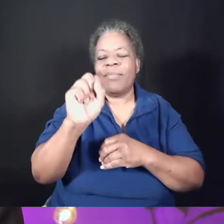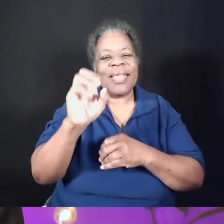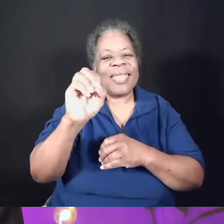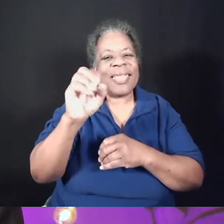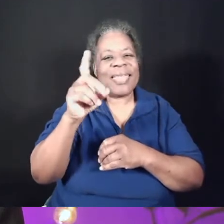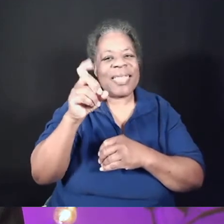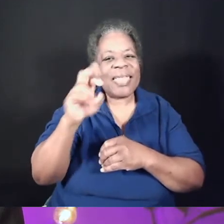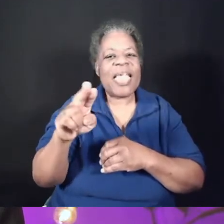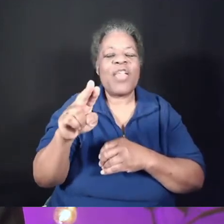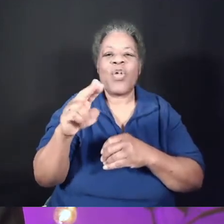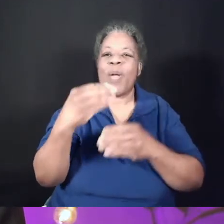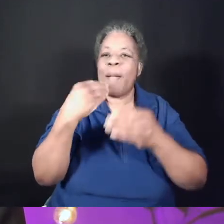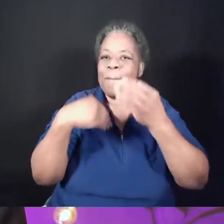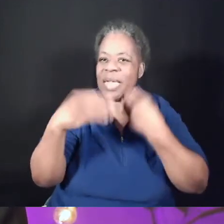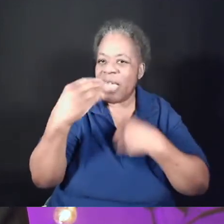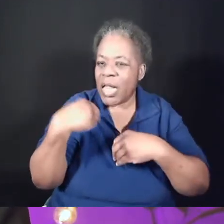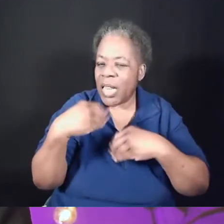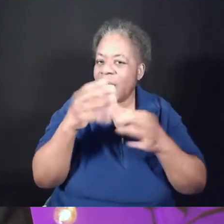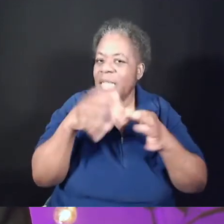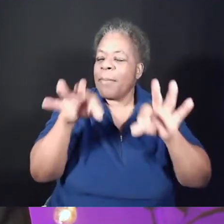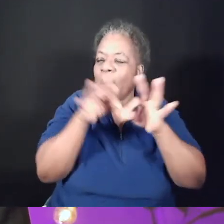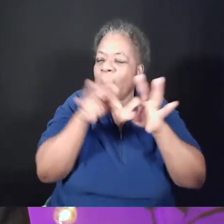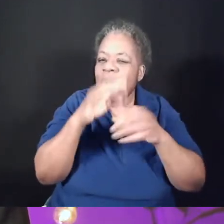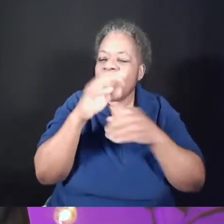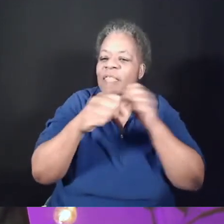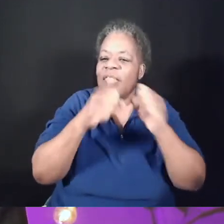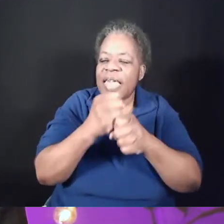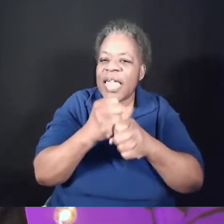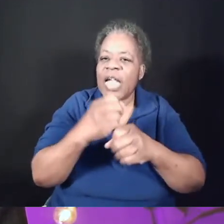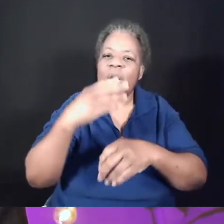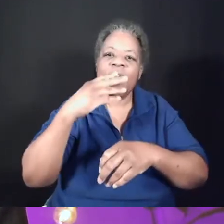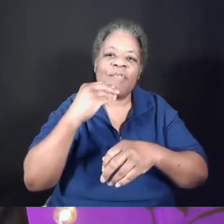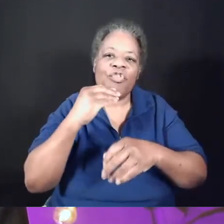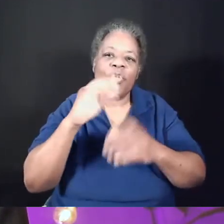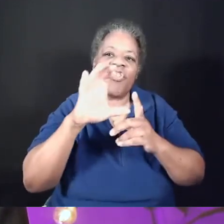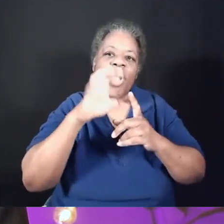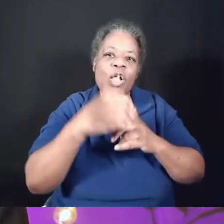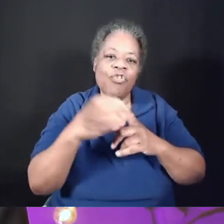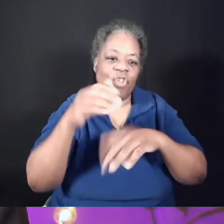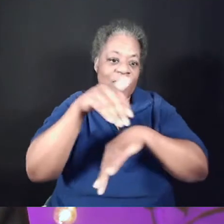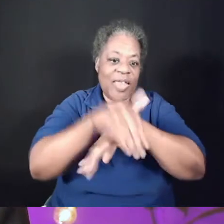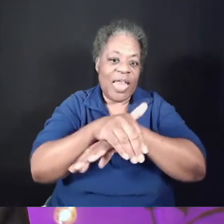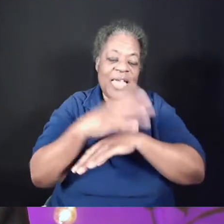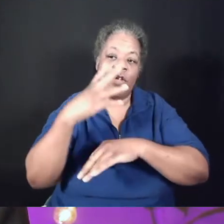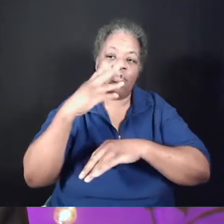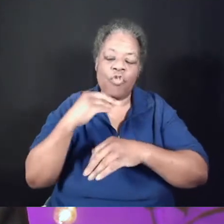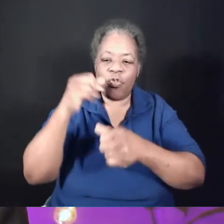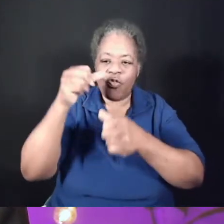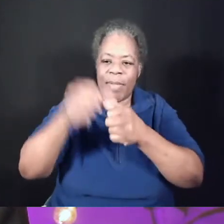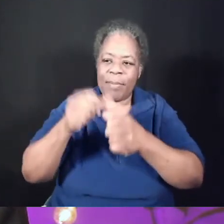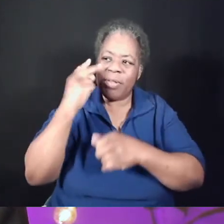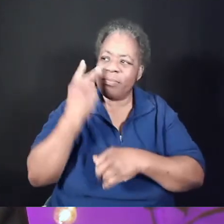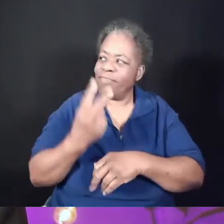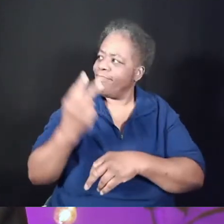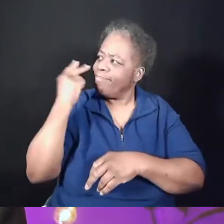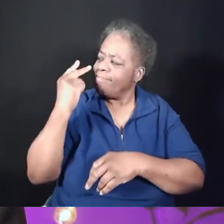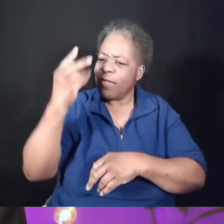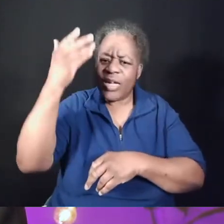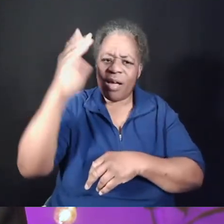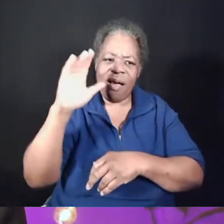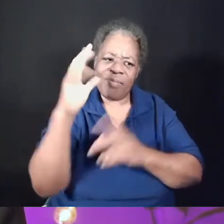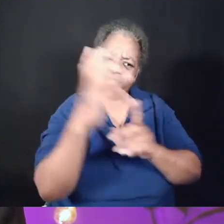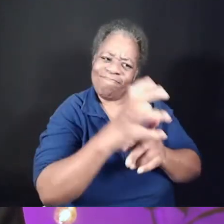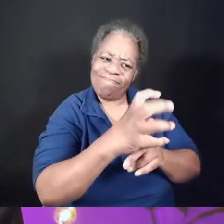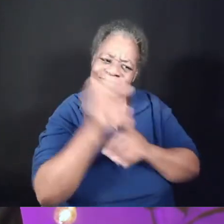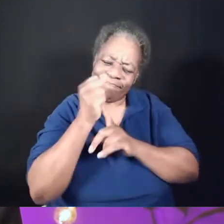in the year in Jewish culture. This was the night when Jews recounted and remembered how God rescued them from slavery in